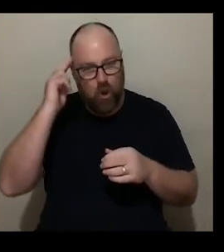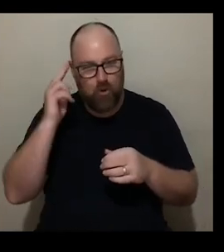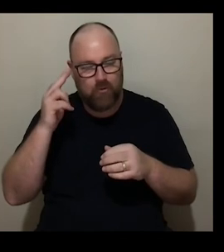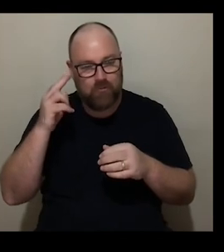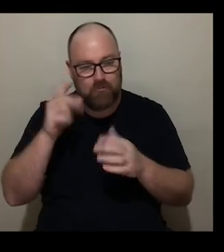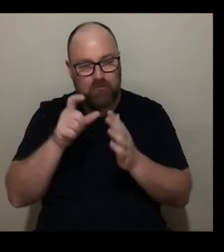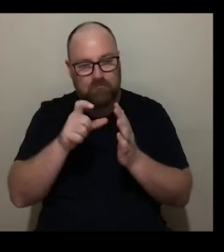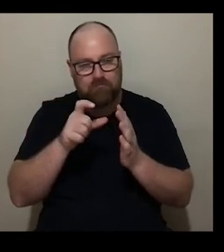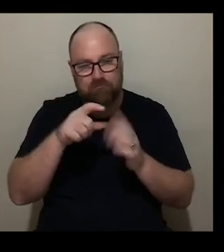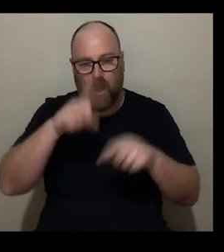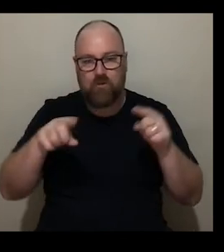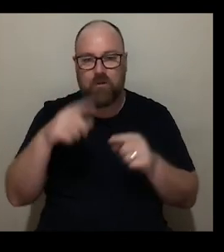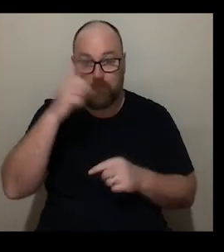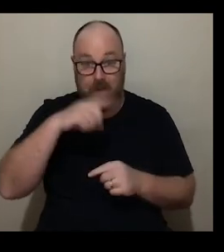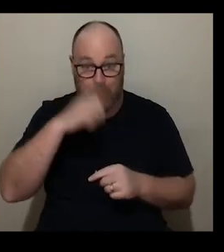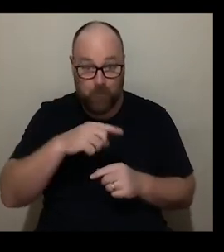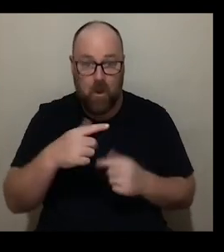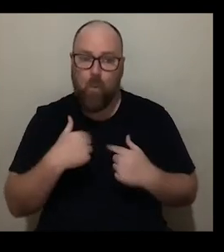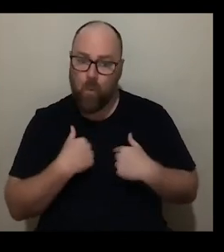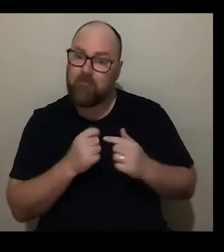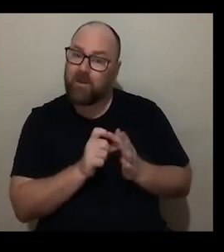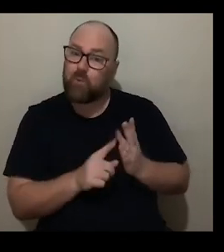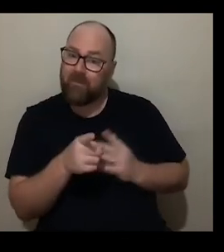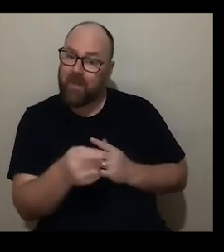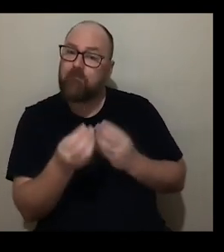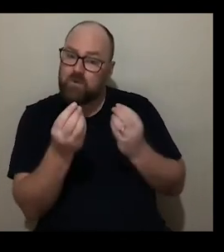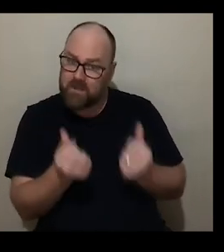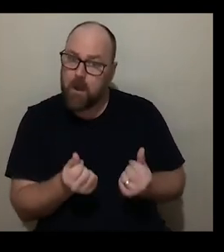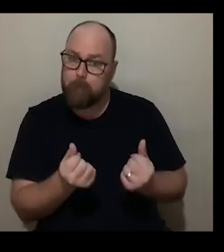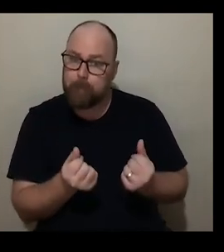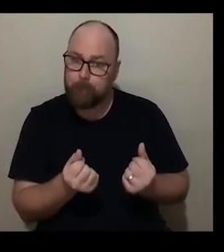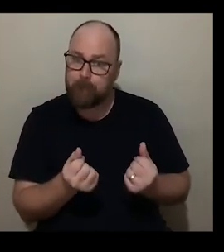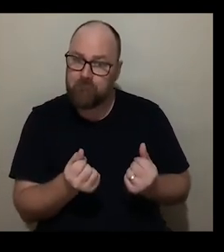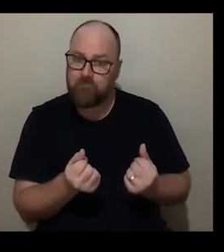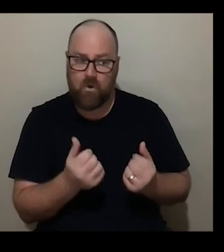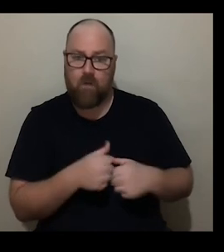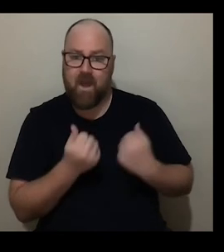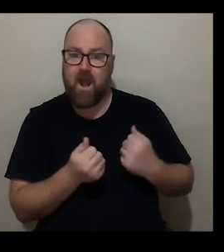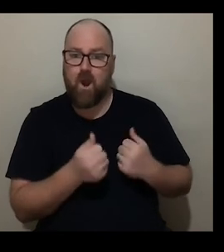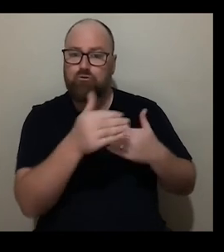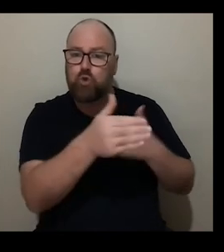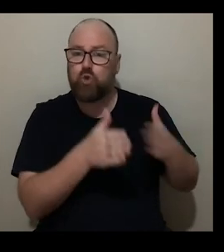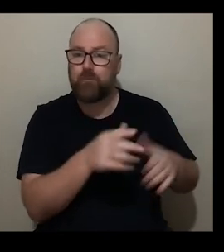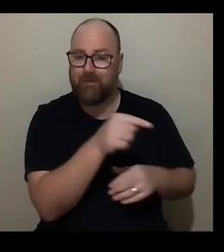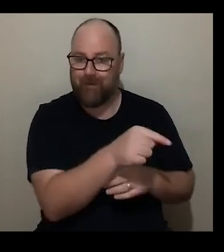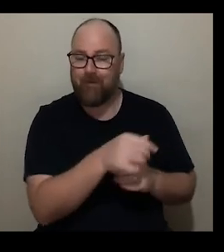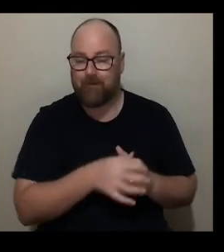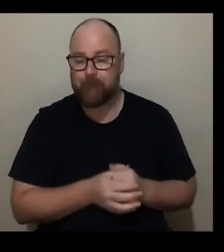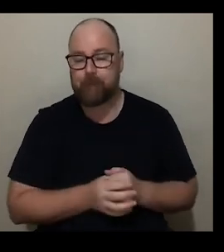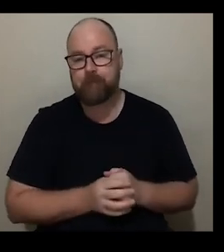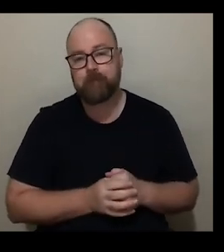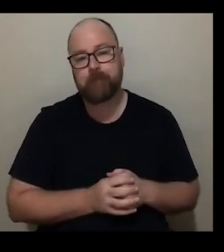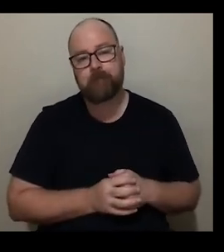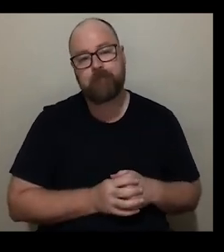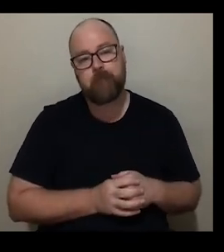that actually with the um yayoi kusama infinity rooms exhibition that we have at tate modern